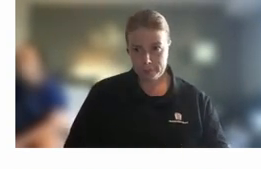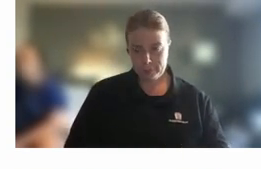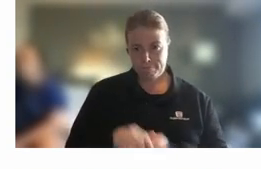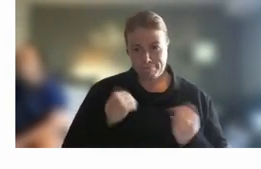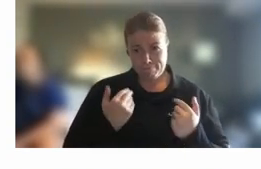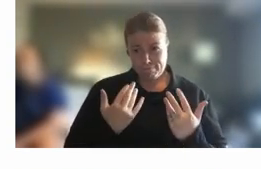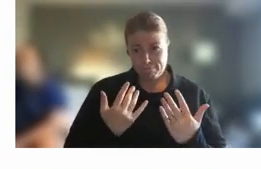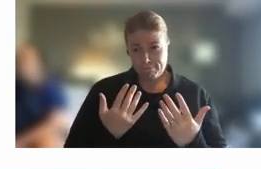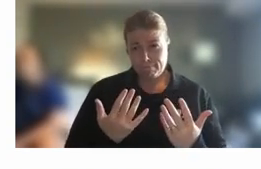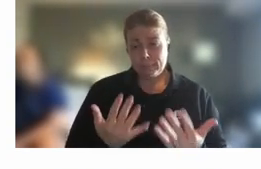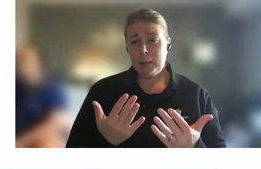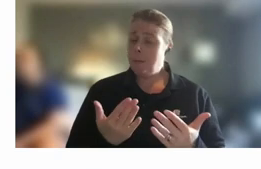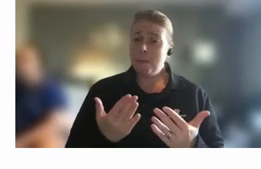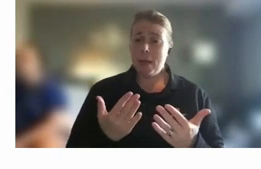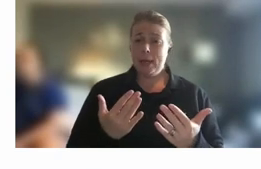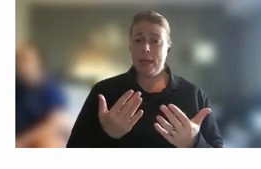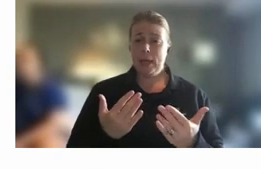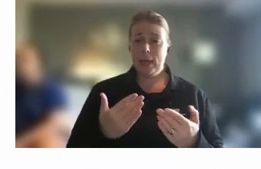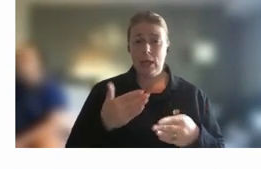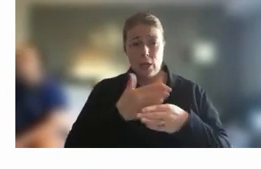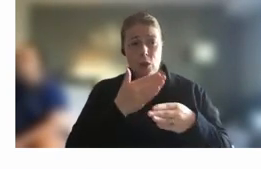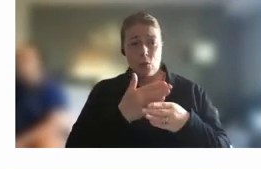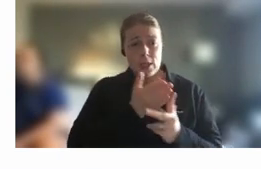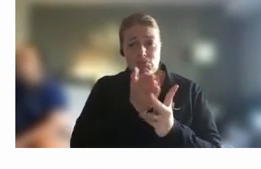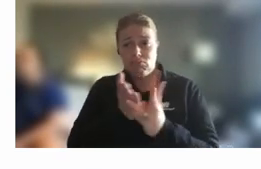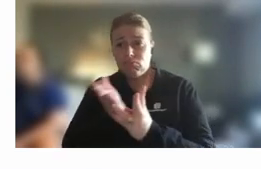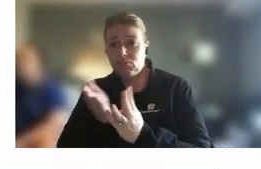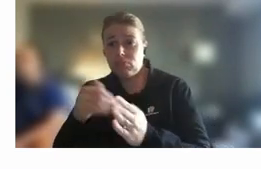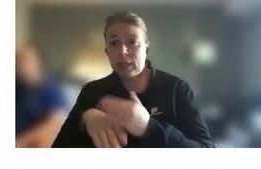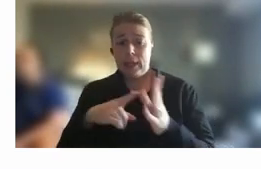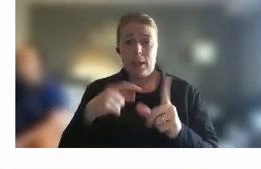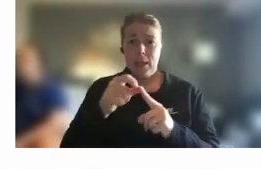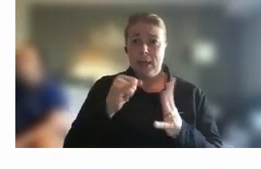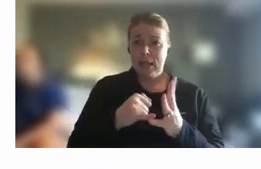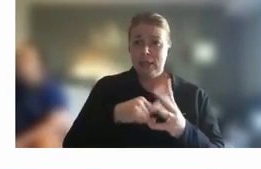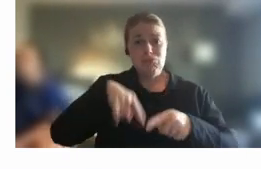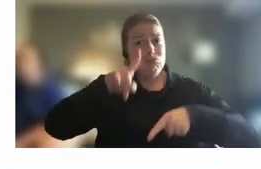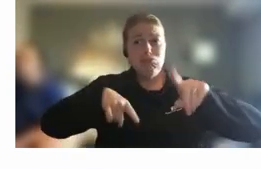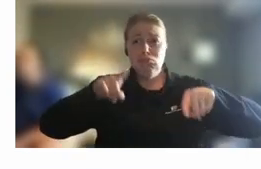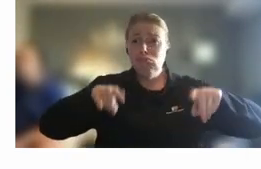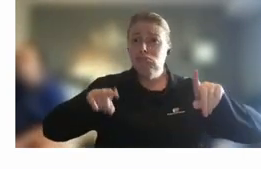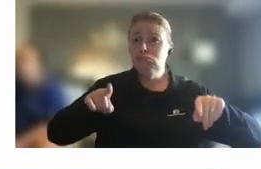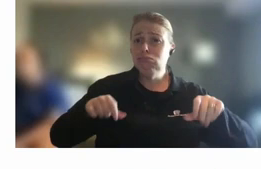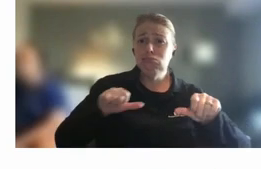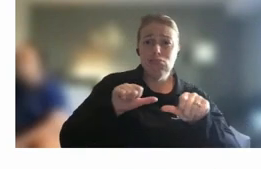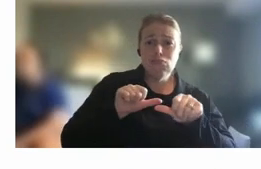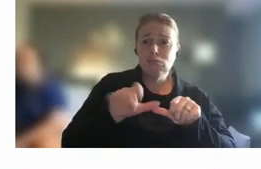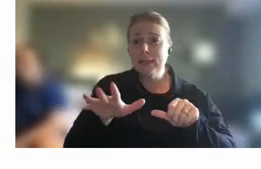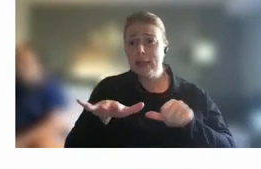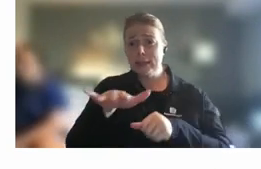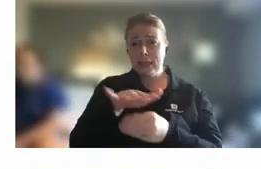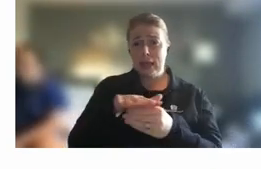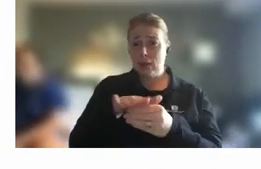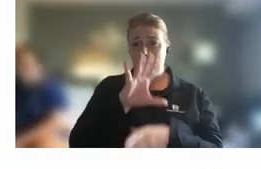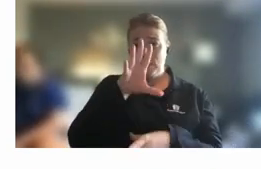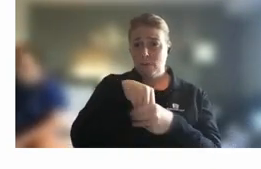rewarding career pathways in the public service it's such a a varied and fantastic uh place to be there is